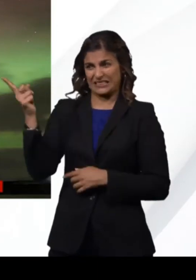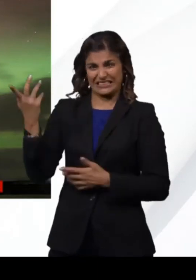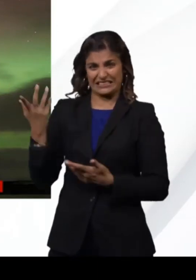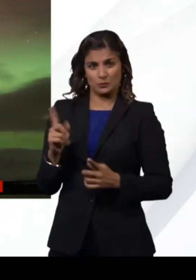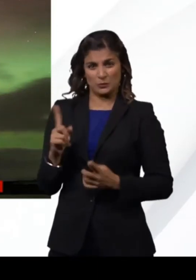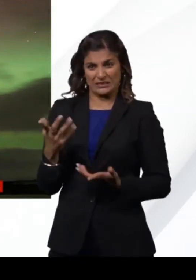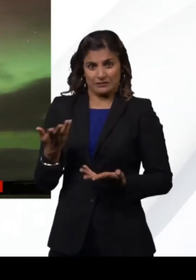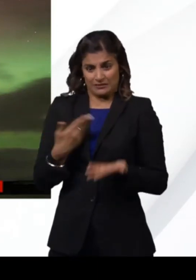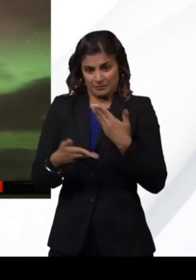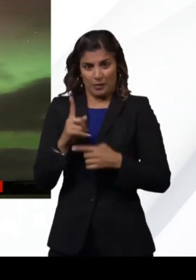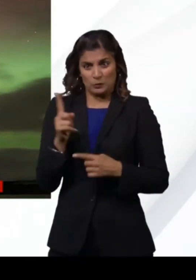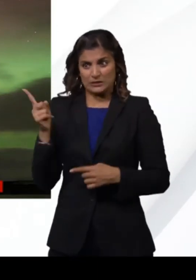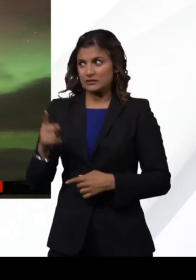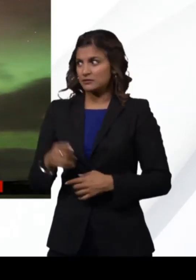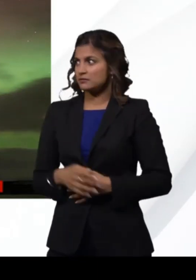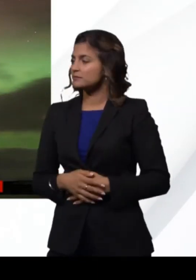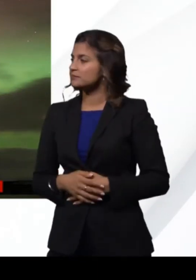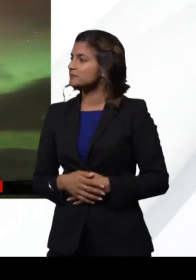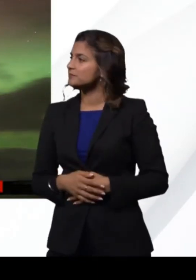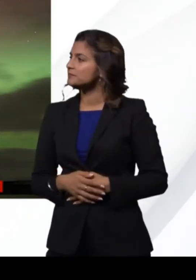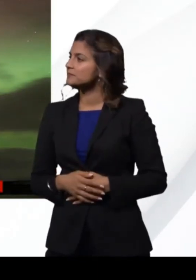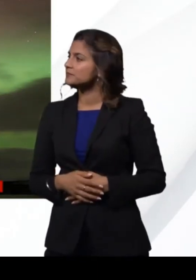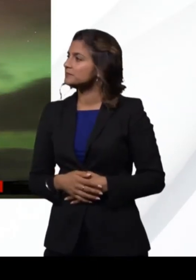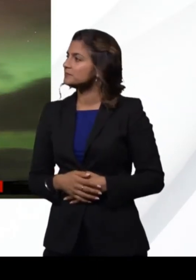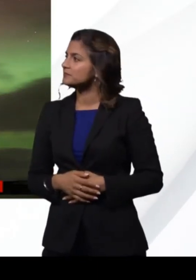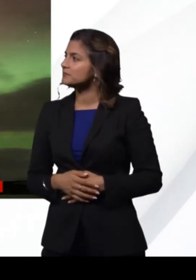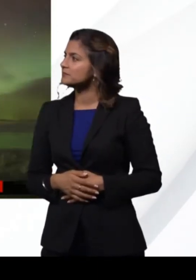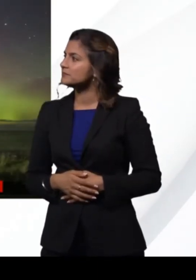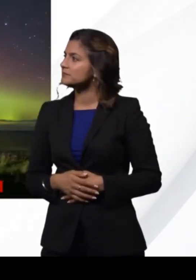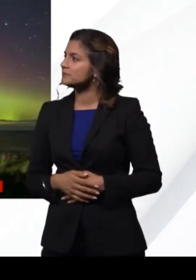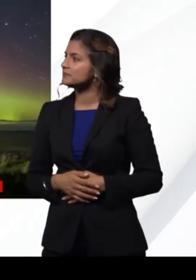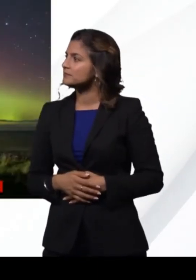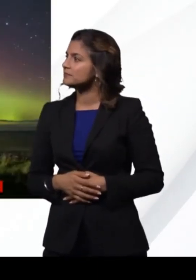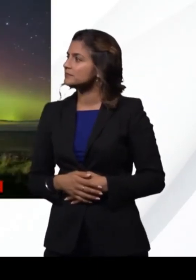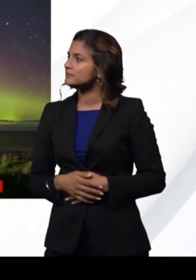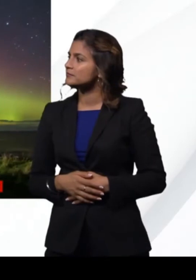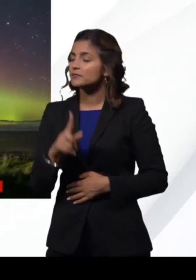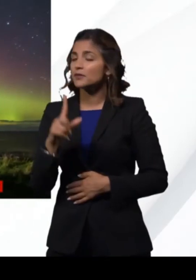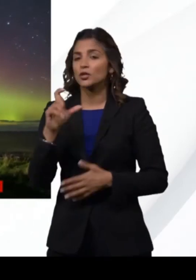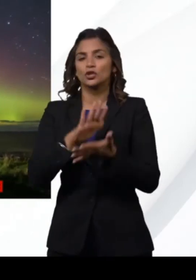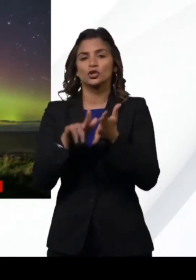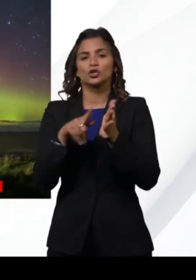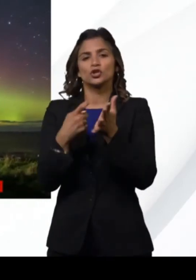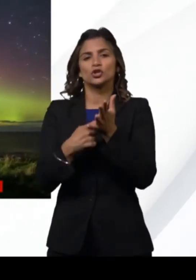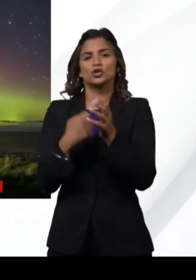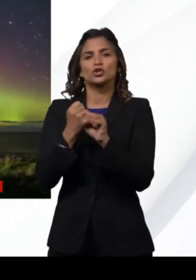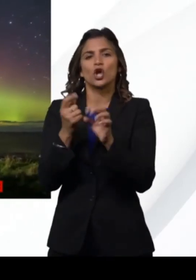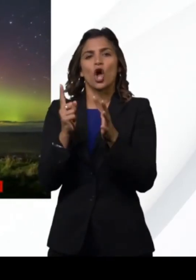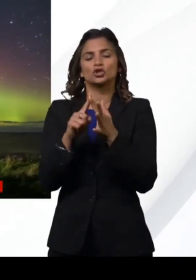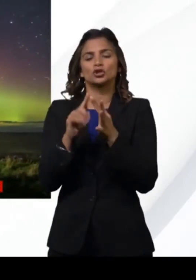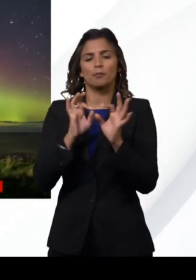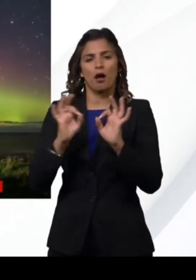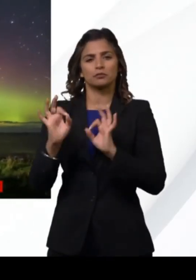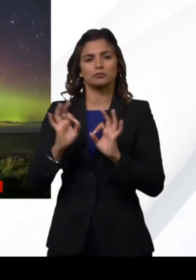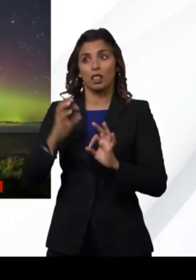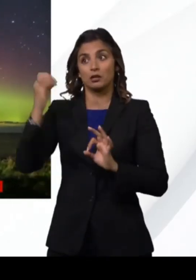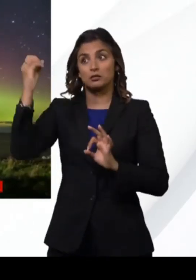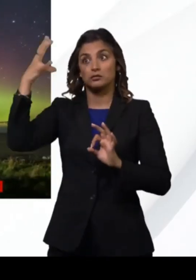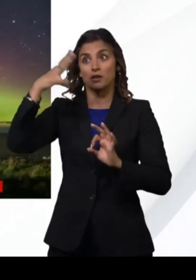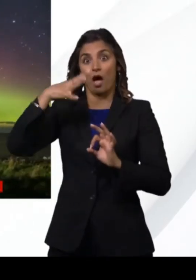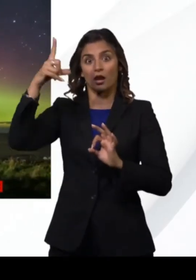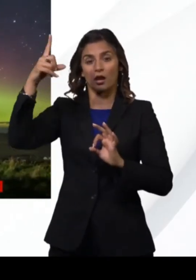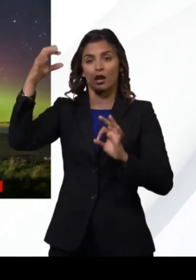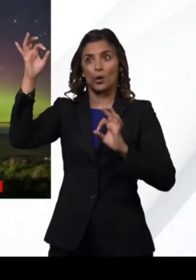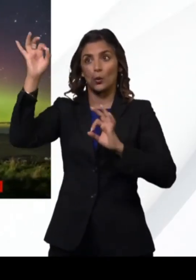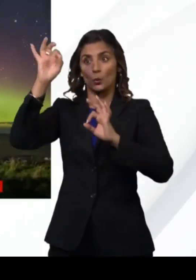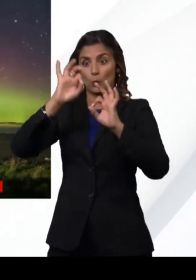there that makes it look like that? It's all done by charged particles being shot out by the sun. They have various eruptions in the sun. Those charged particles come to